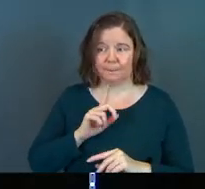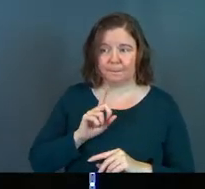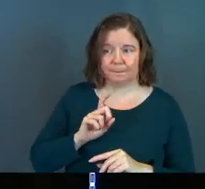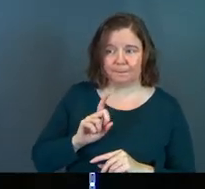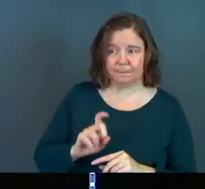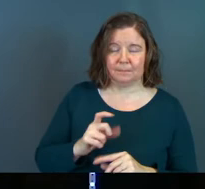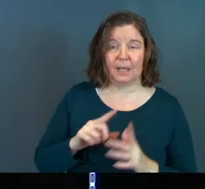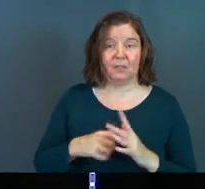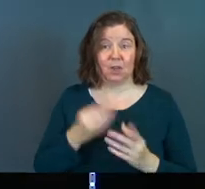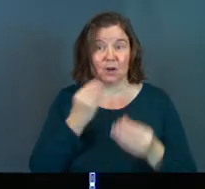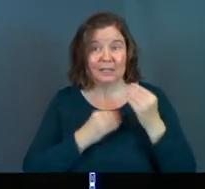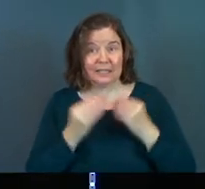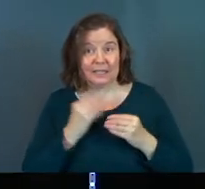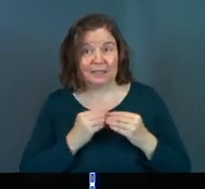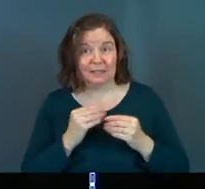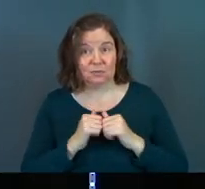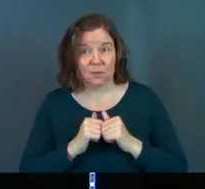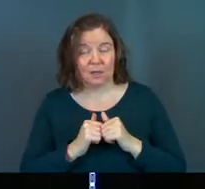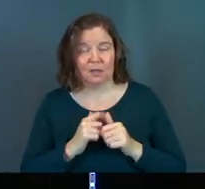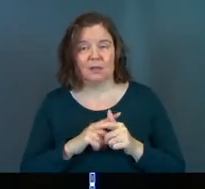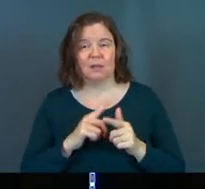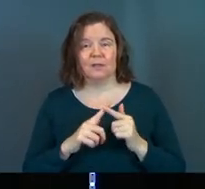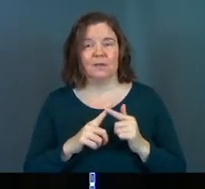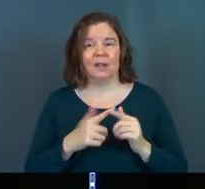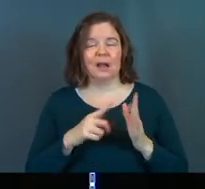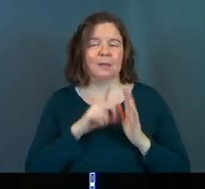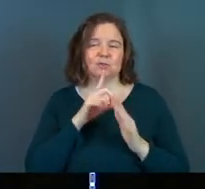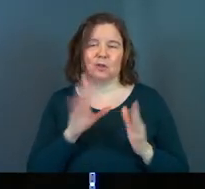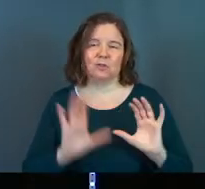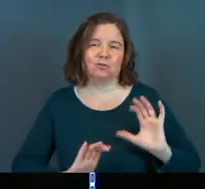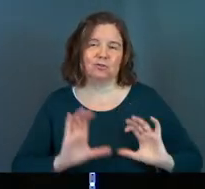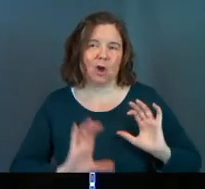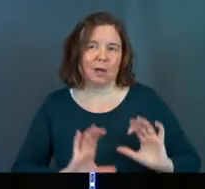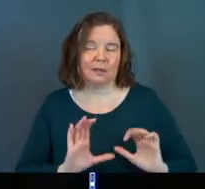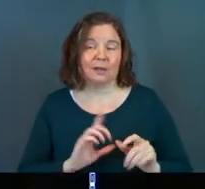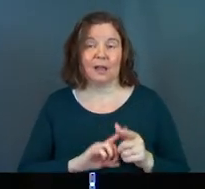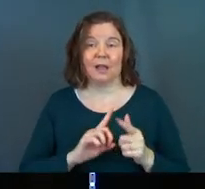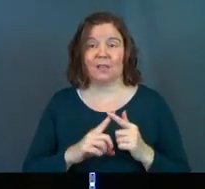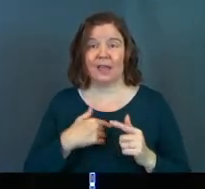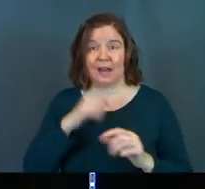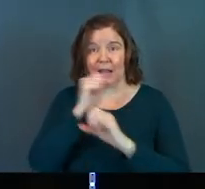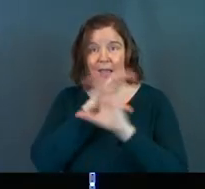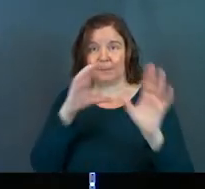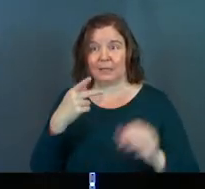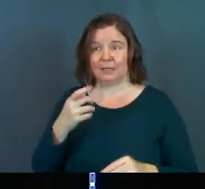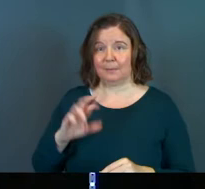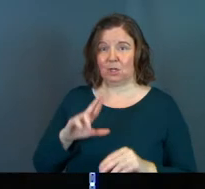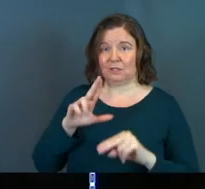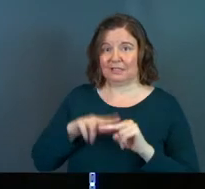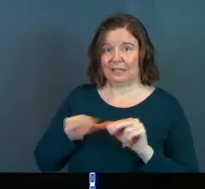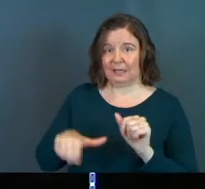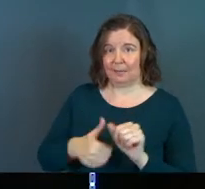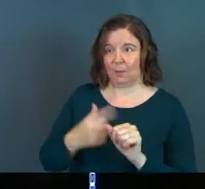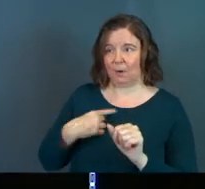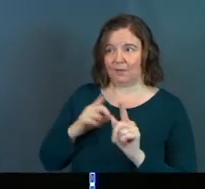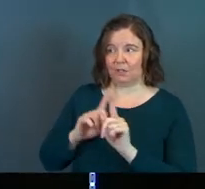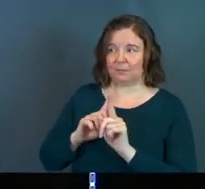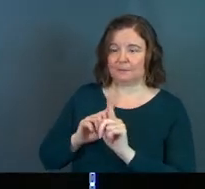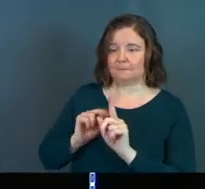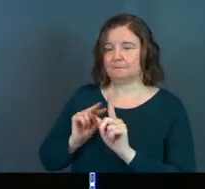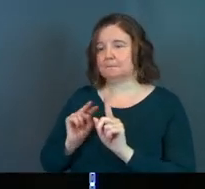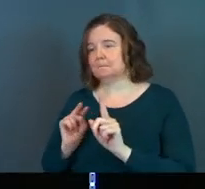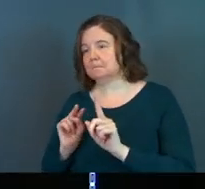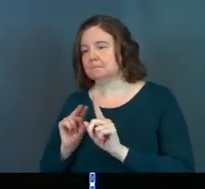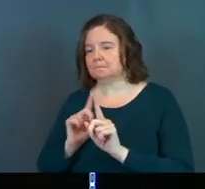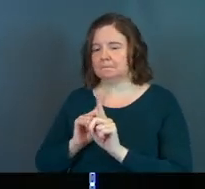and they start eating breakfast together. And they're just, I'm sure they're just talking, have a conversation. like, I picture Peter sitting behind like one of the other disciples, like